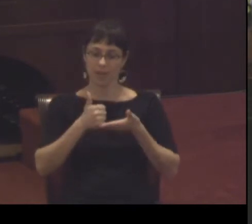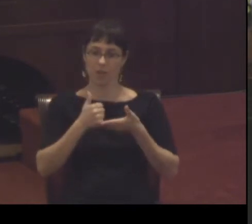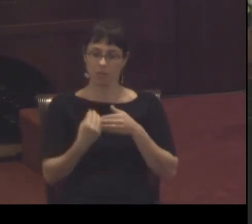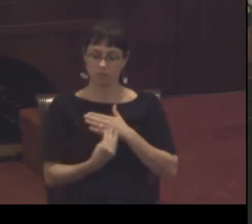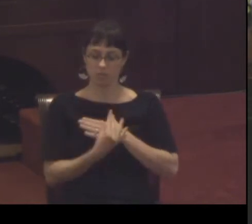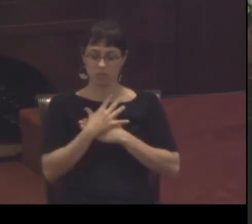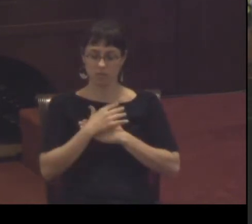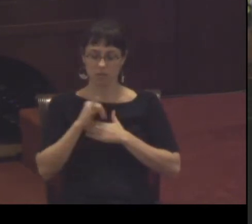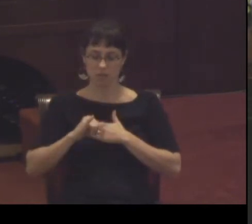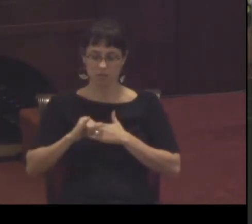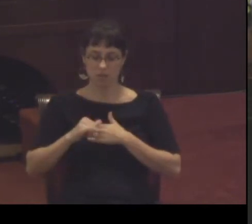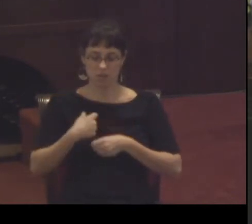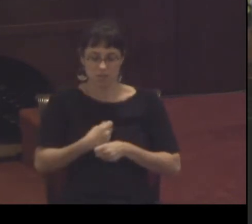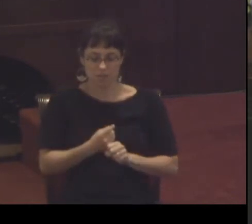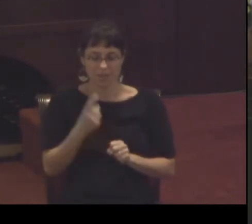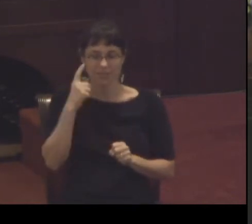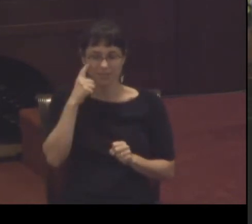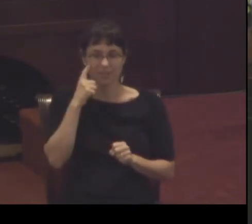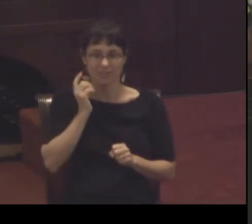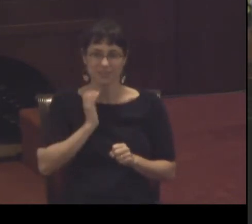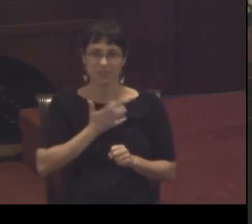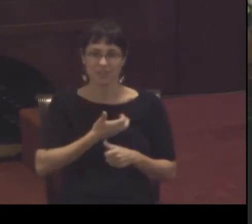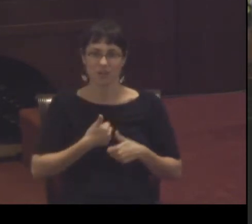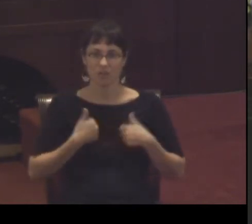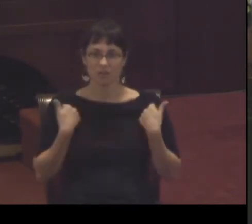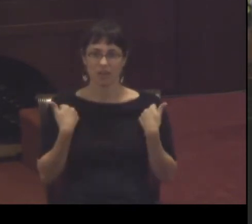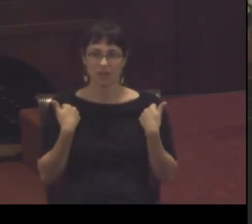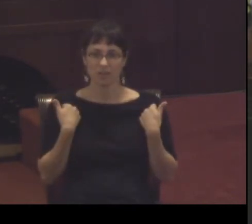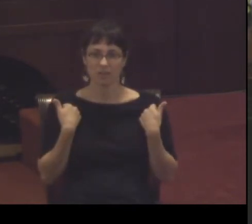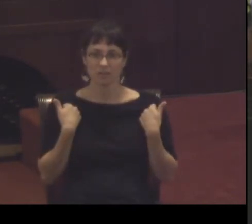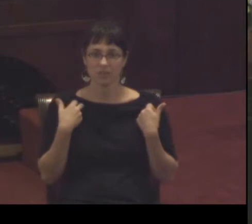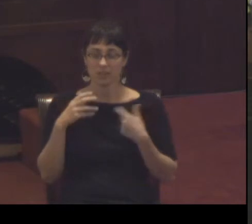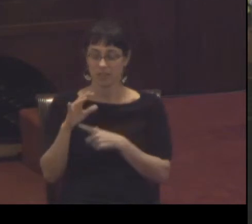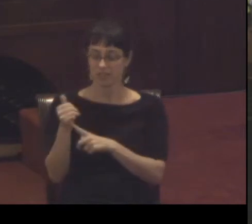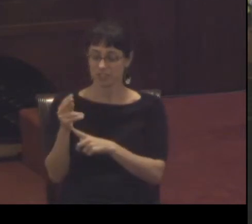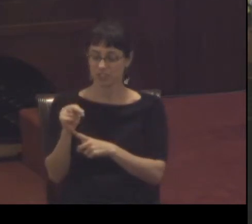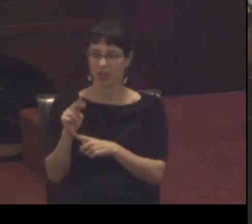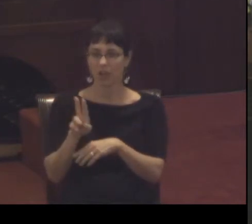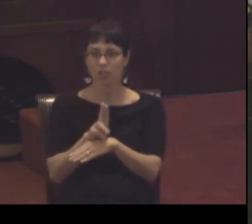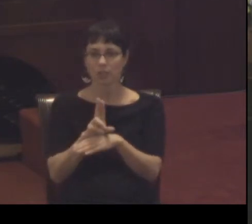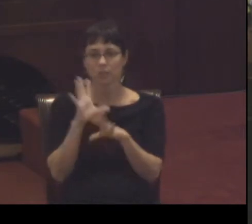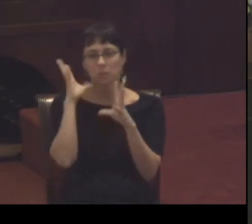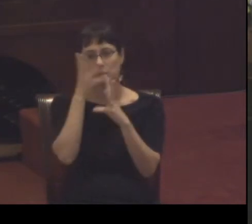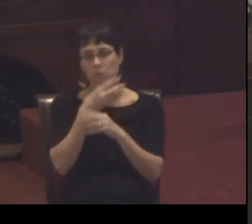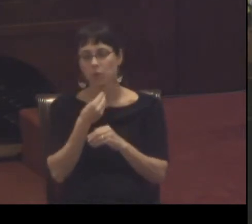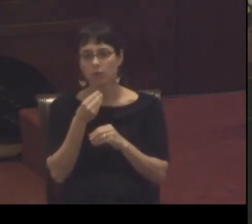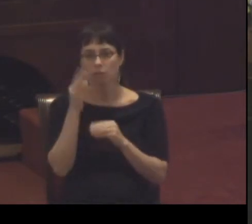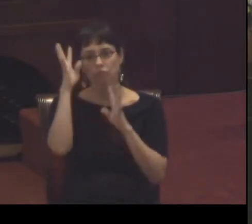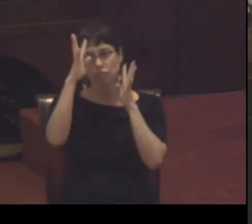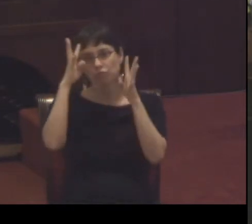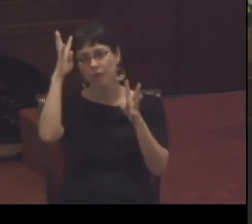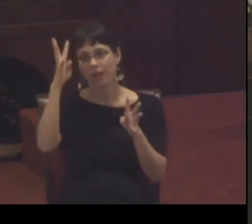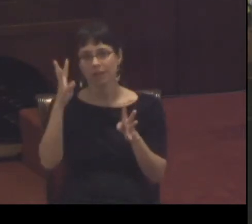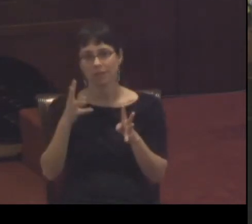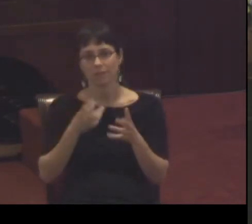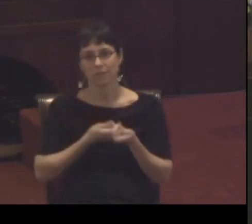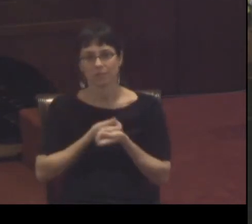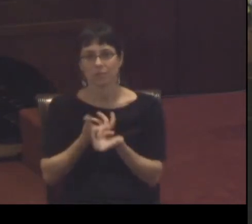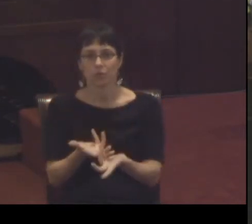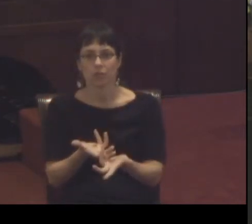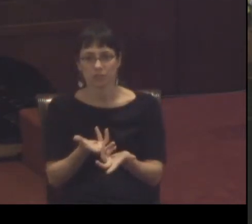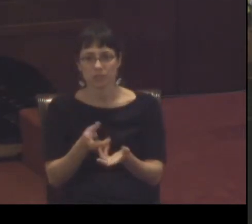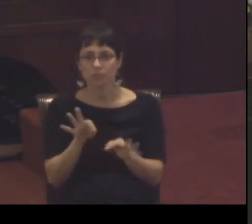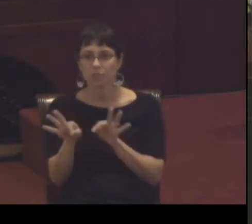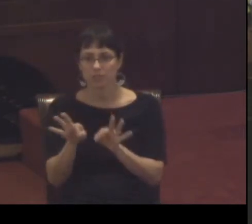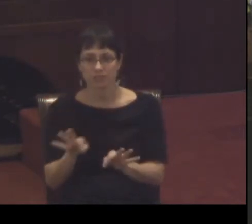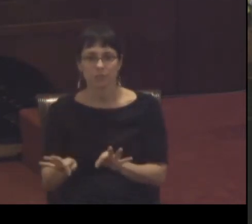and it's told with creativity and beauty in John maybe more than any other gospel John not only